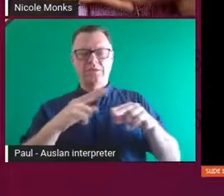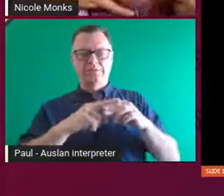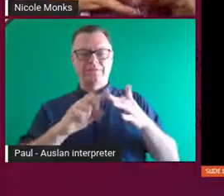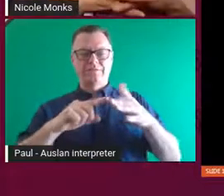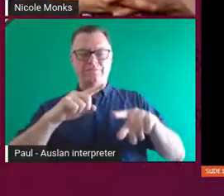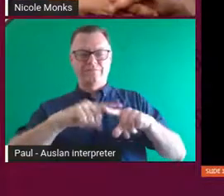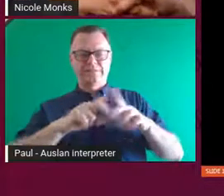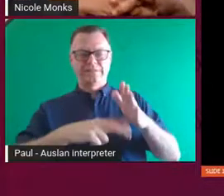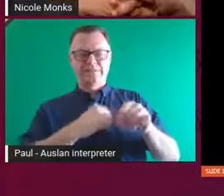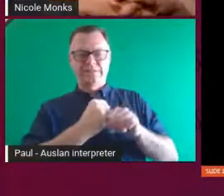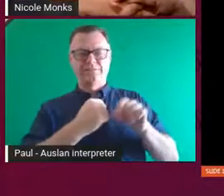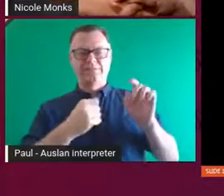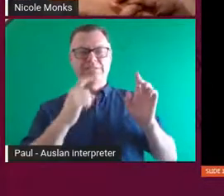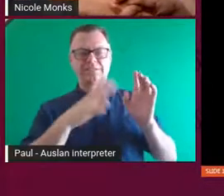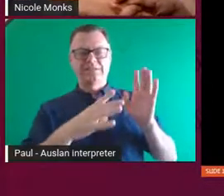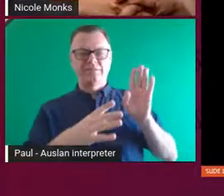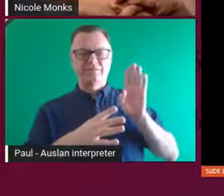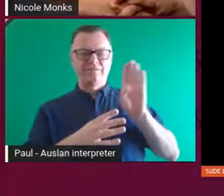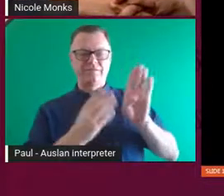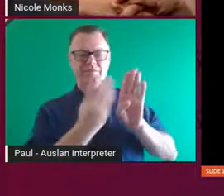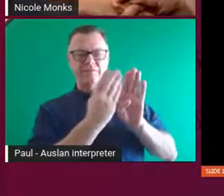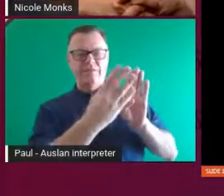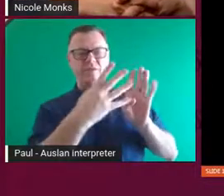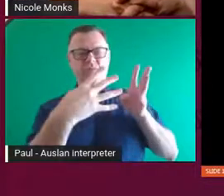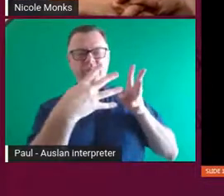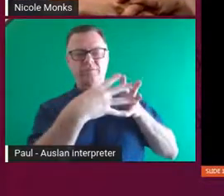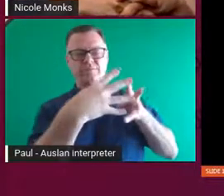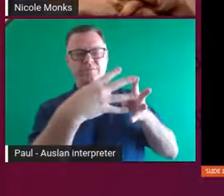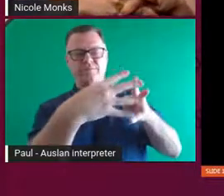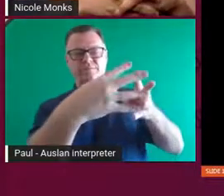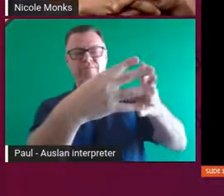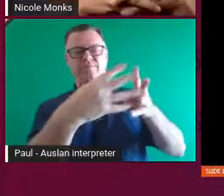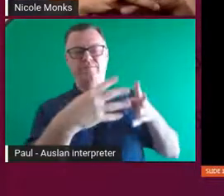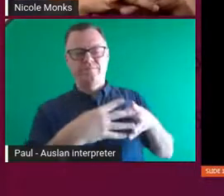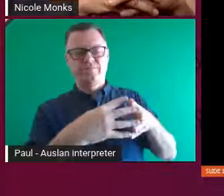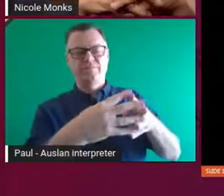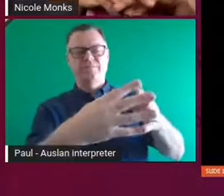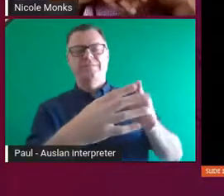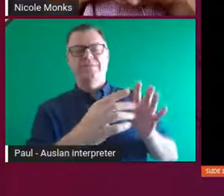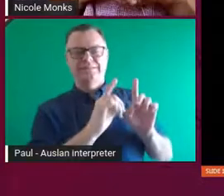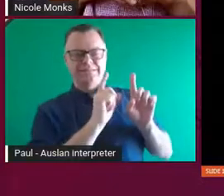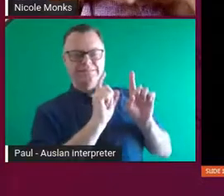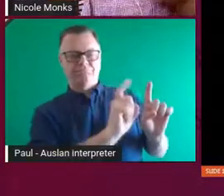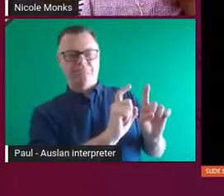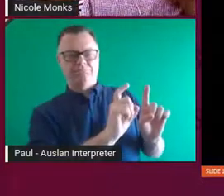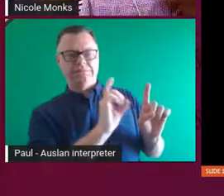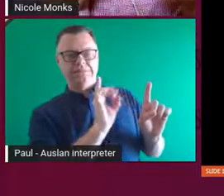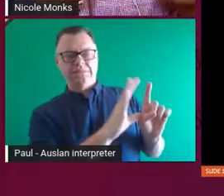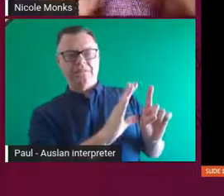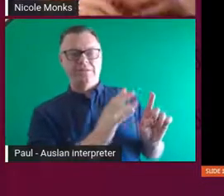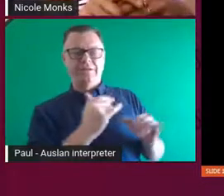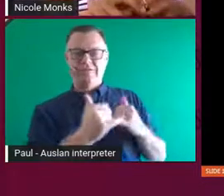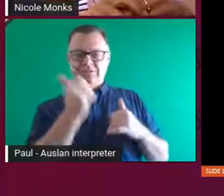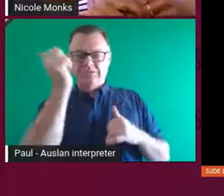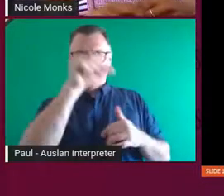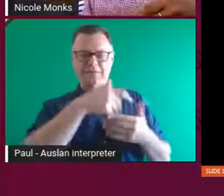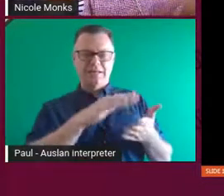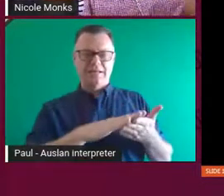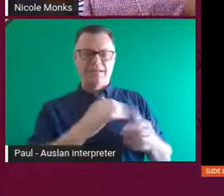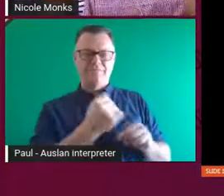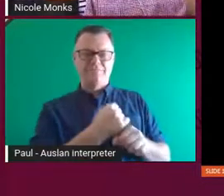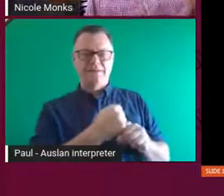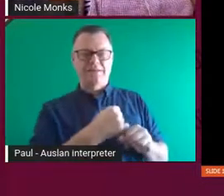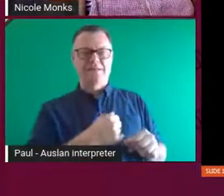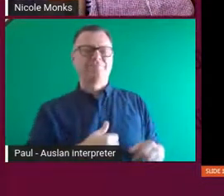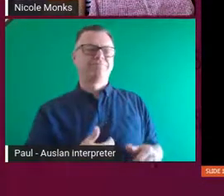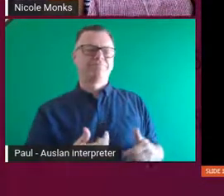in and hold itself in place. So it was just a very clever program that we used to be